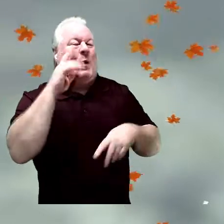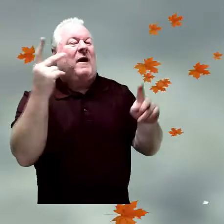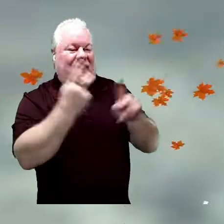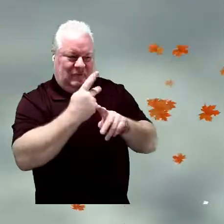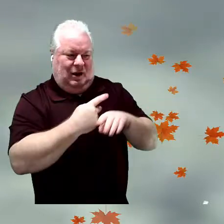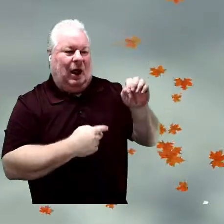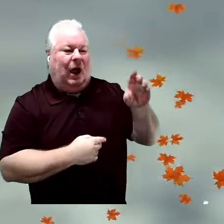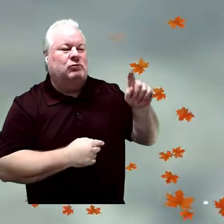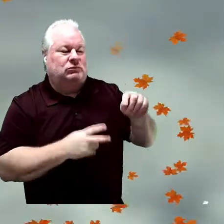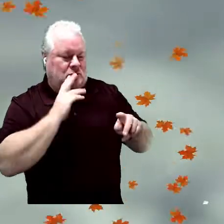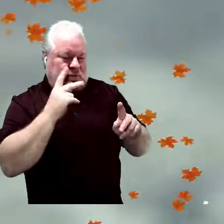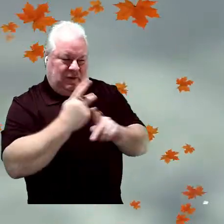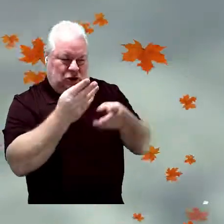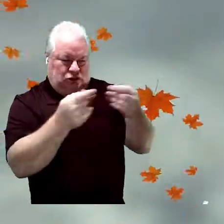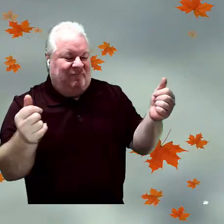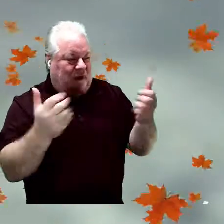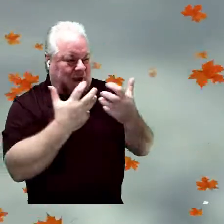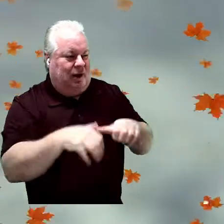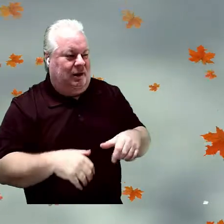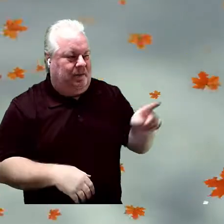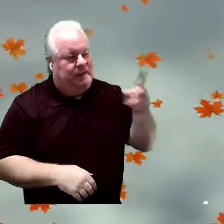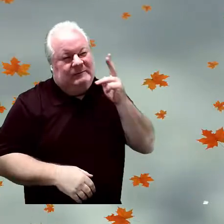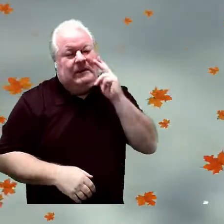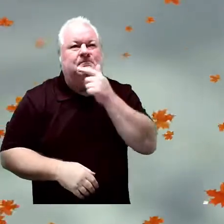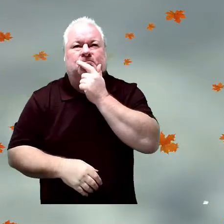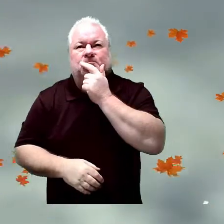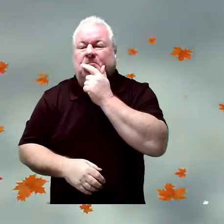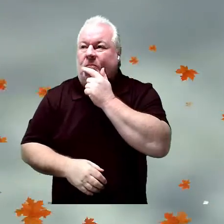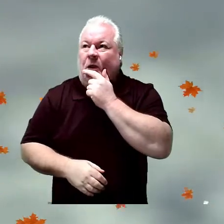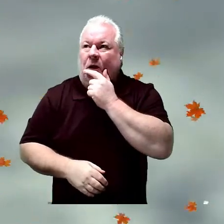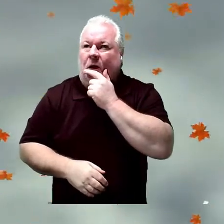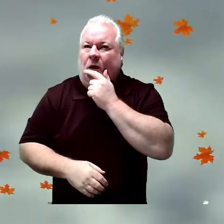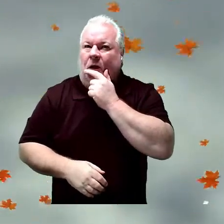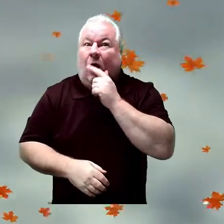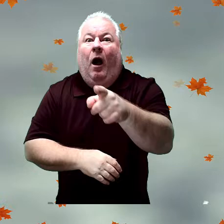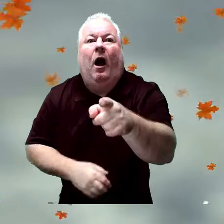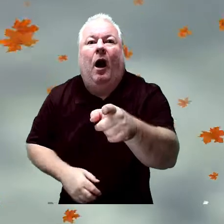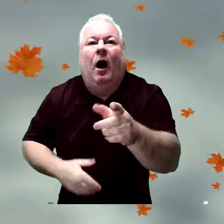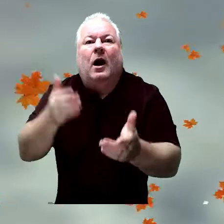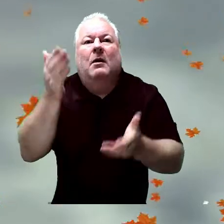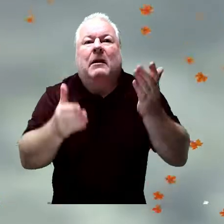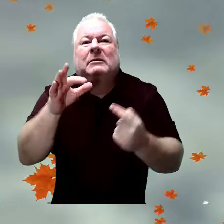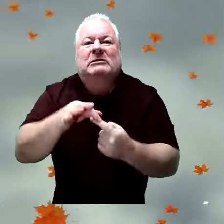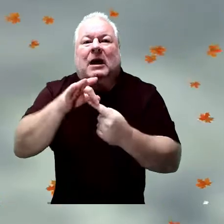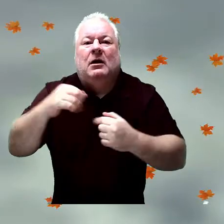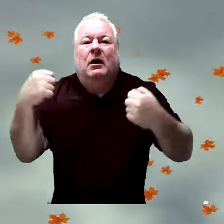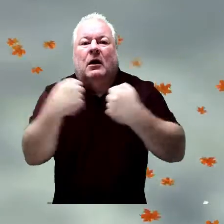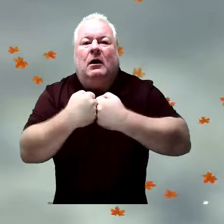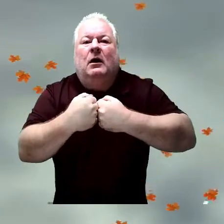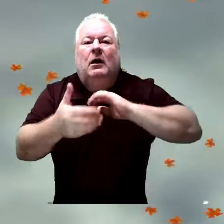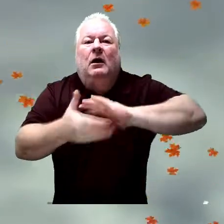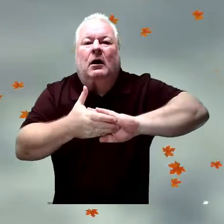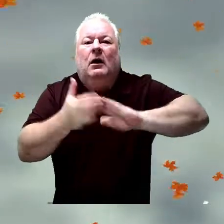out. OK? OK. All right. Let's see. Oh! Maybe we could do a special